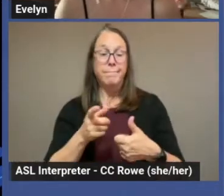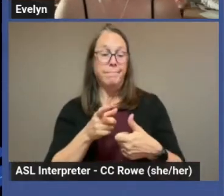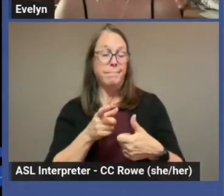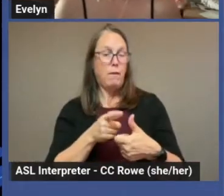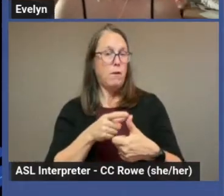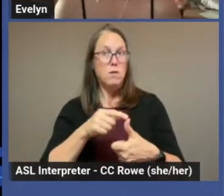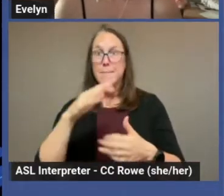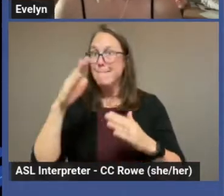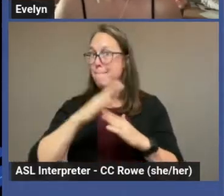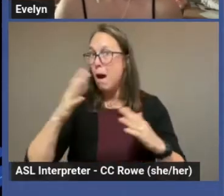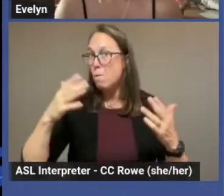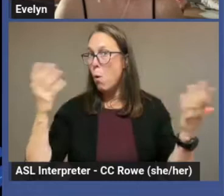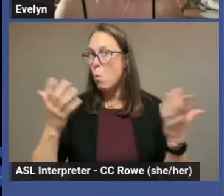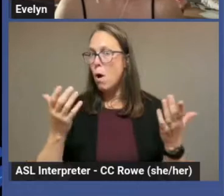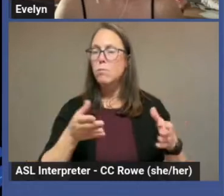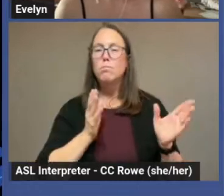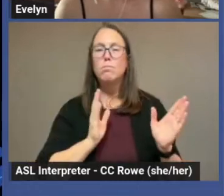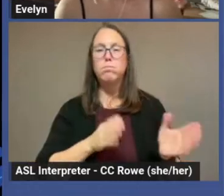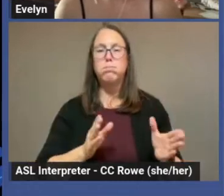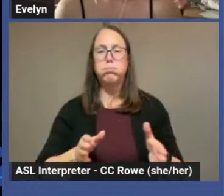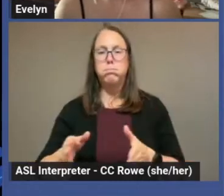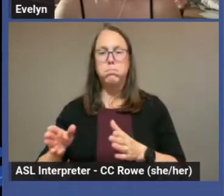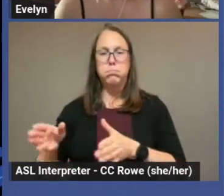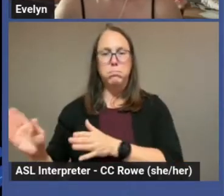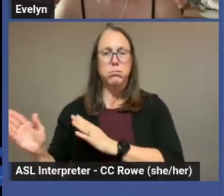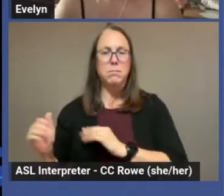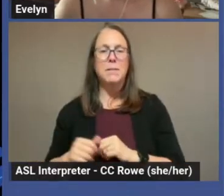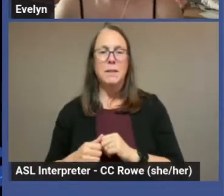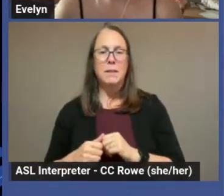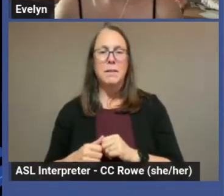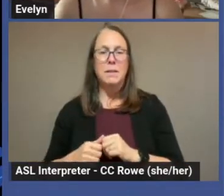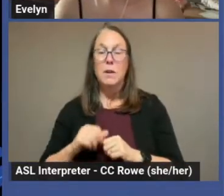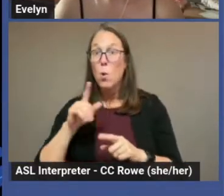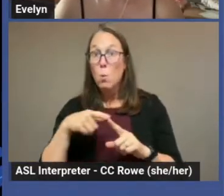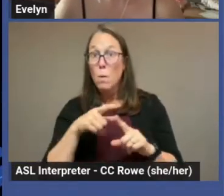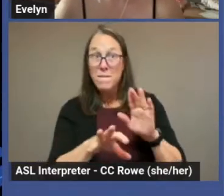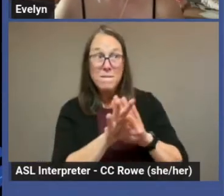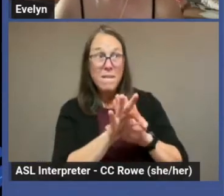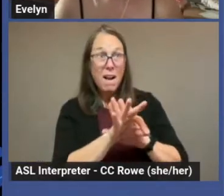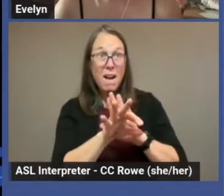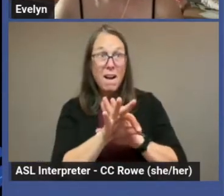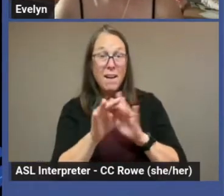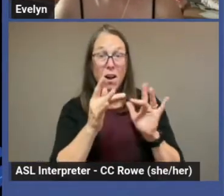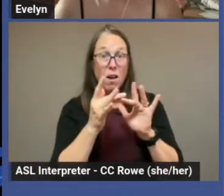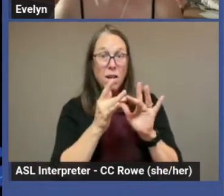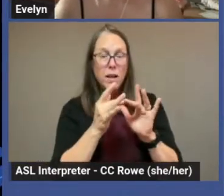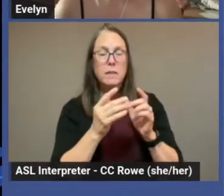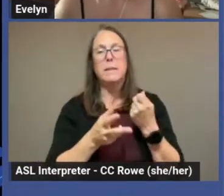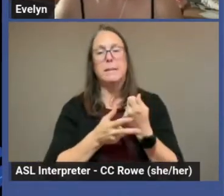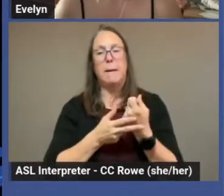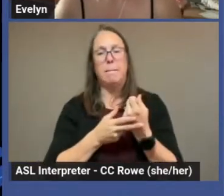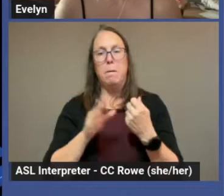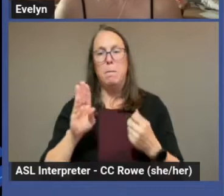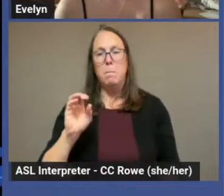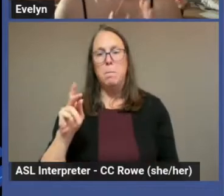number one. So you will, when you find things online, make sure you're bookmarking them.